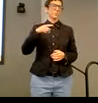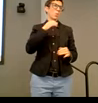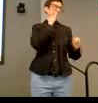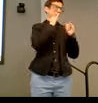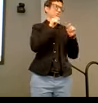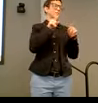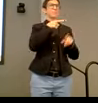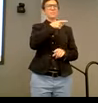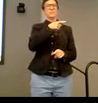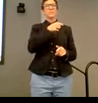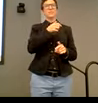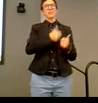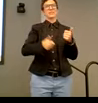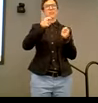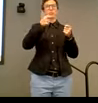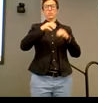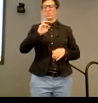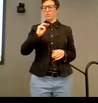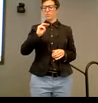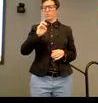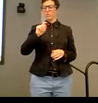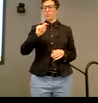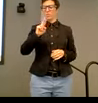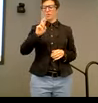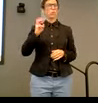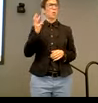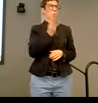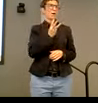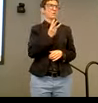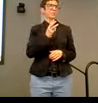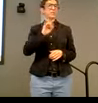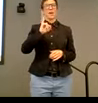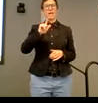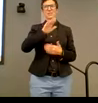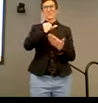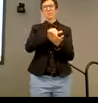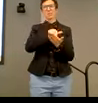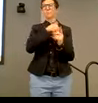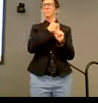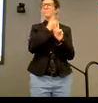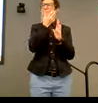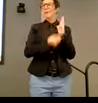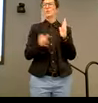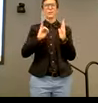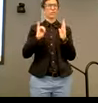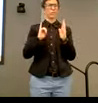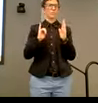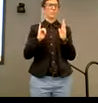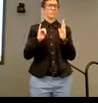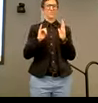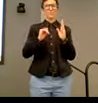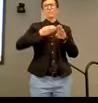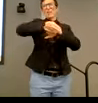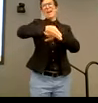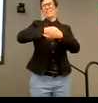who was the executive director of Metro West, right? Independent Living Center, um, passed away shortly after this